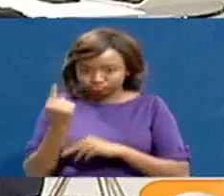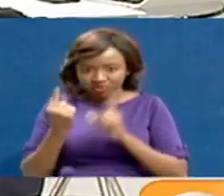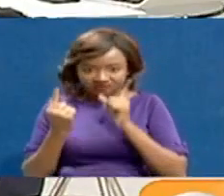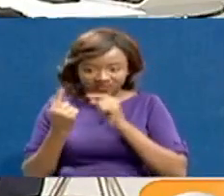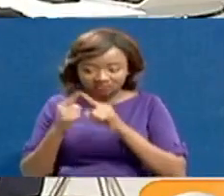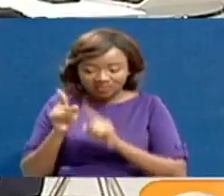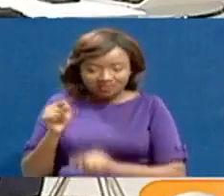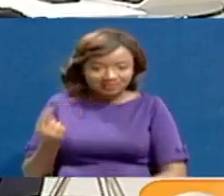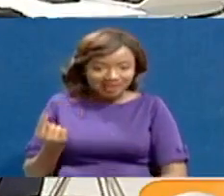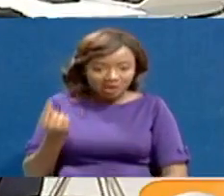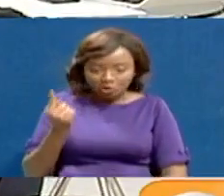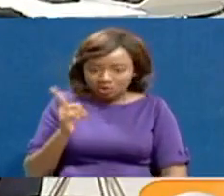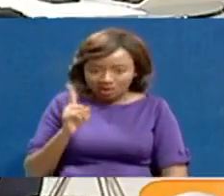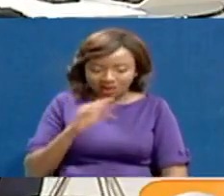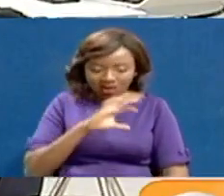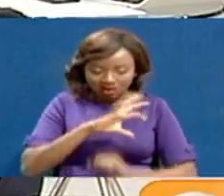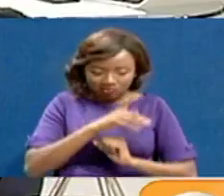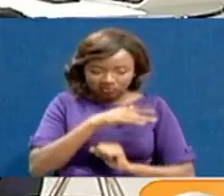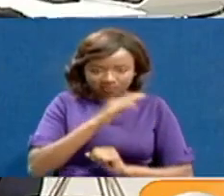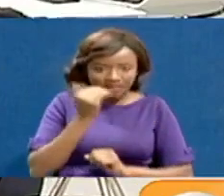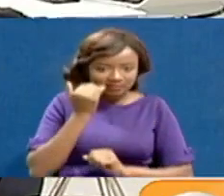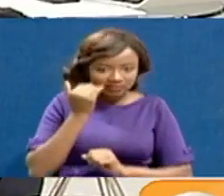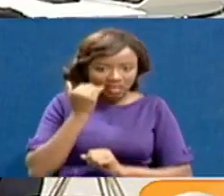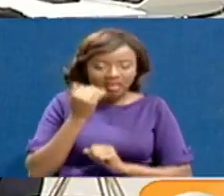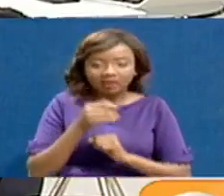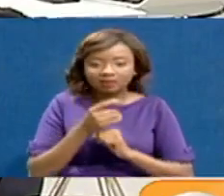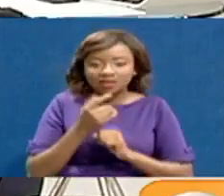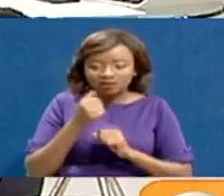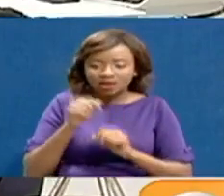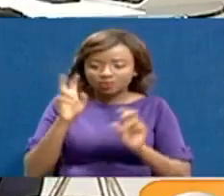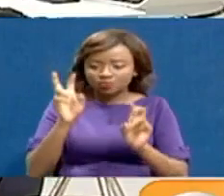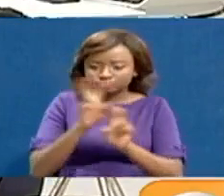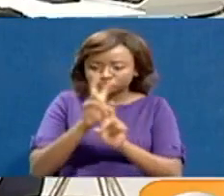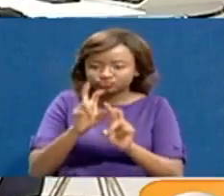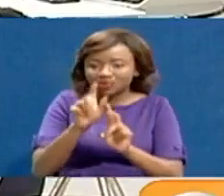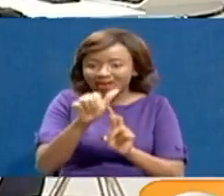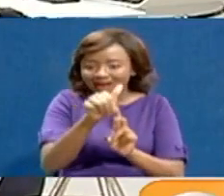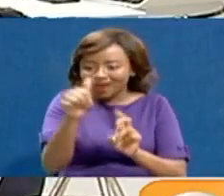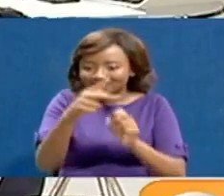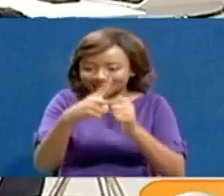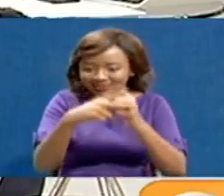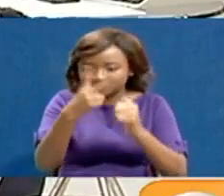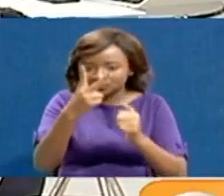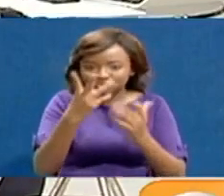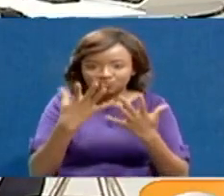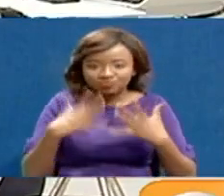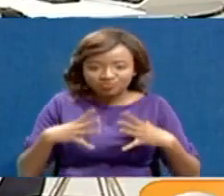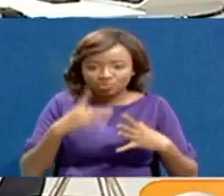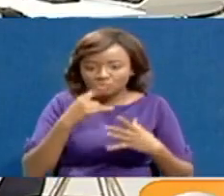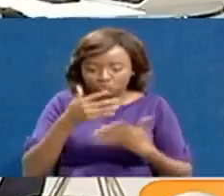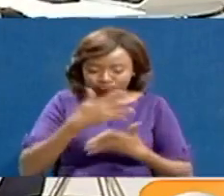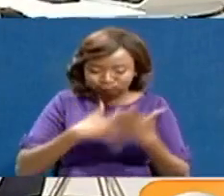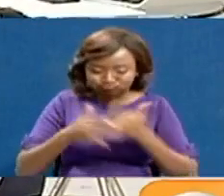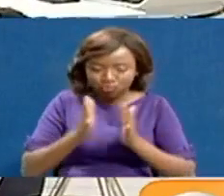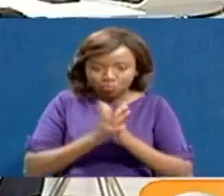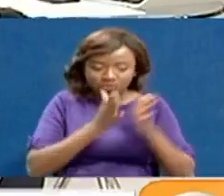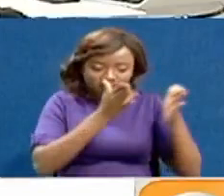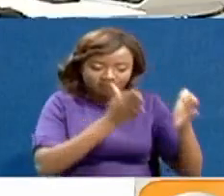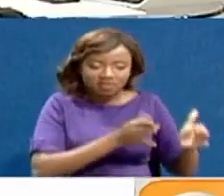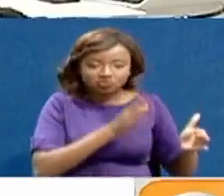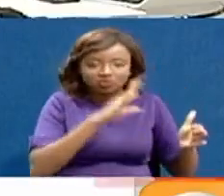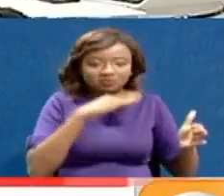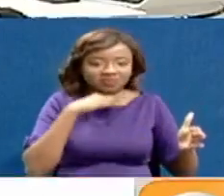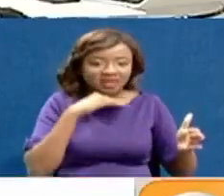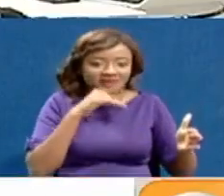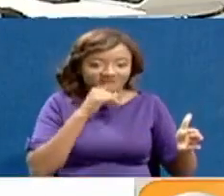not the only number. The county government of CIA is tracking 72 people who came into contact with KPS staffer, the late James